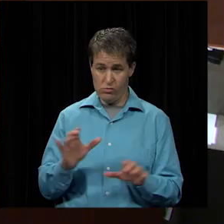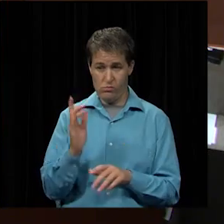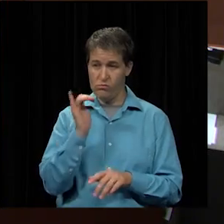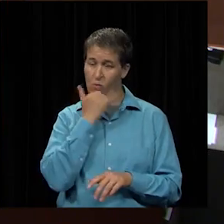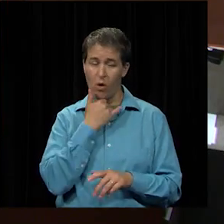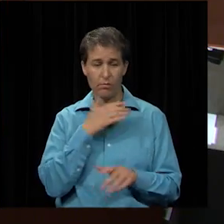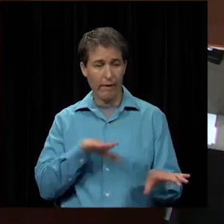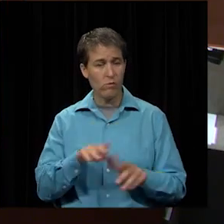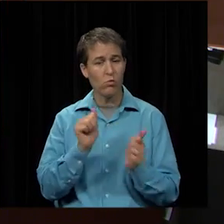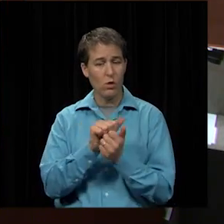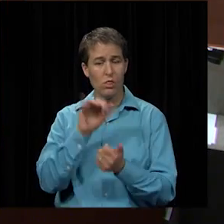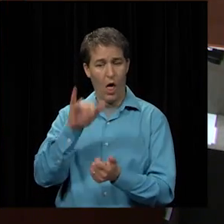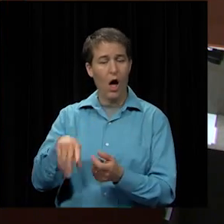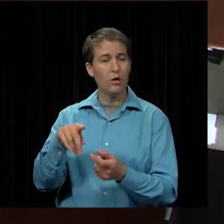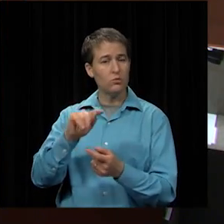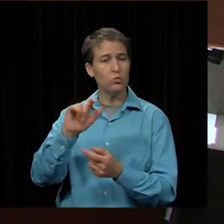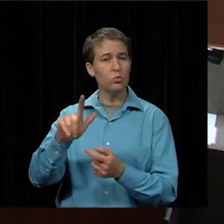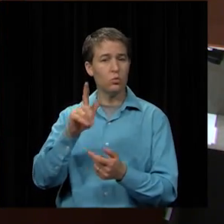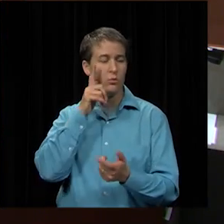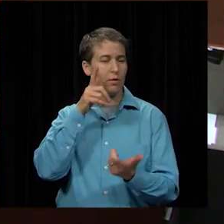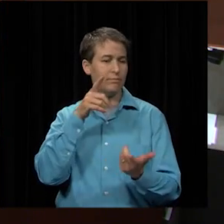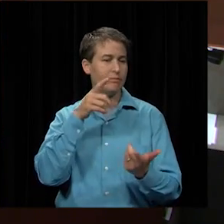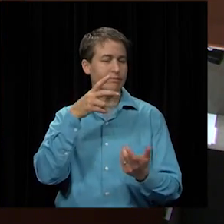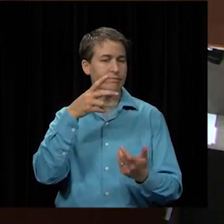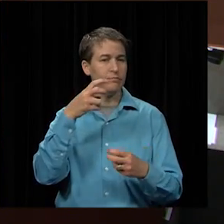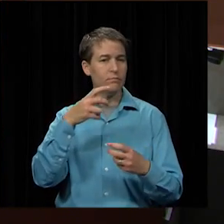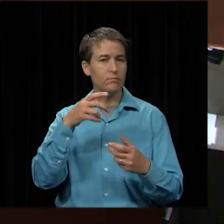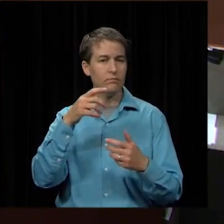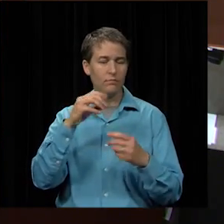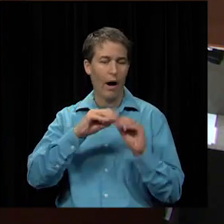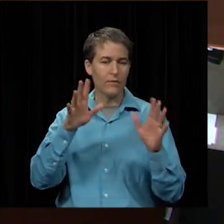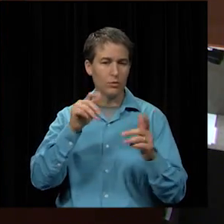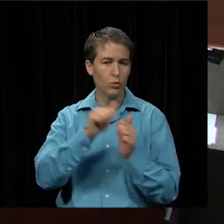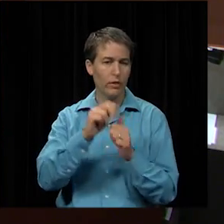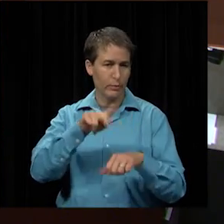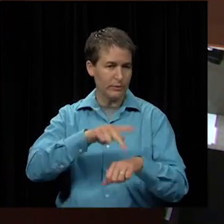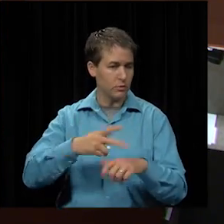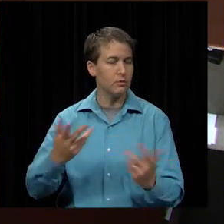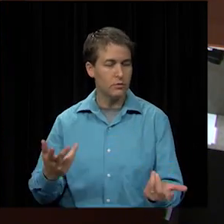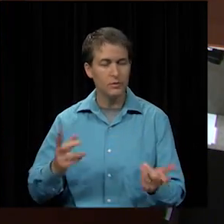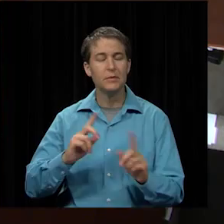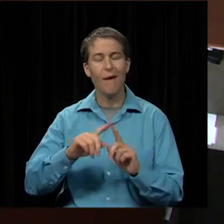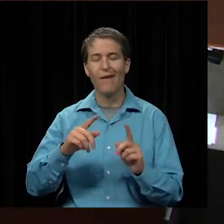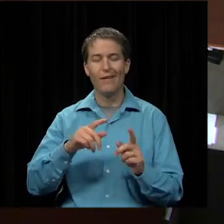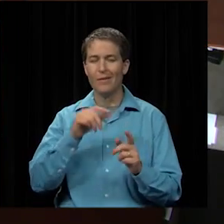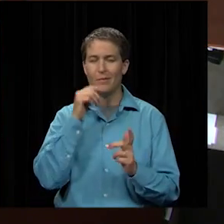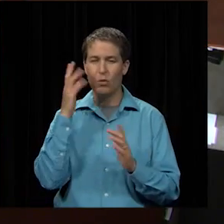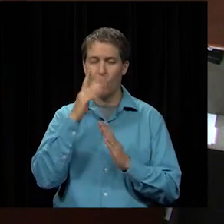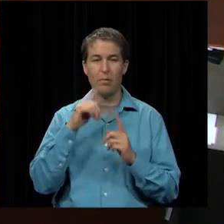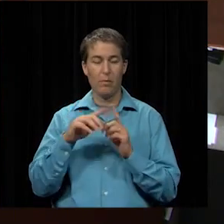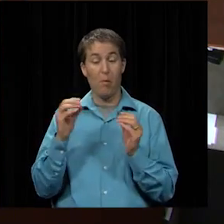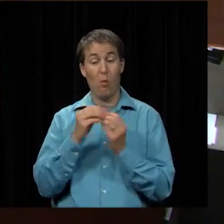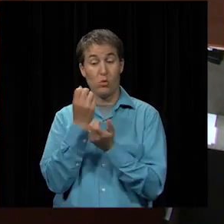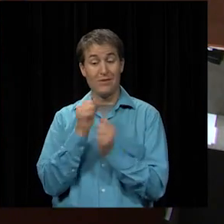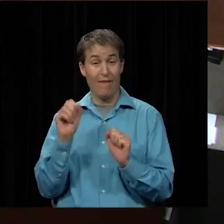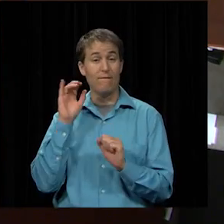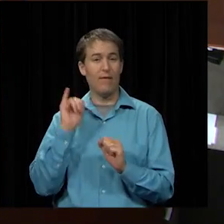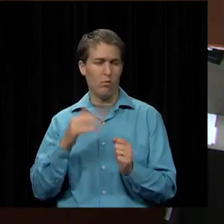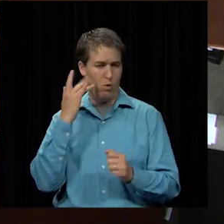the principal and the teacher so we're not concerned about that piece the overriding piece of being safer is what is guiding this